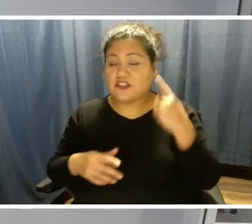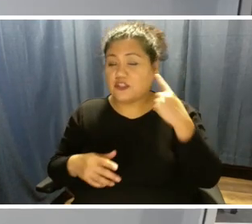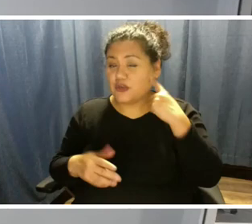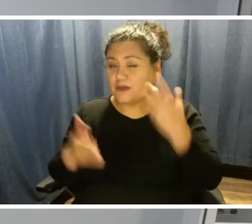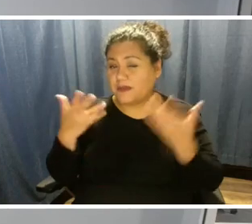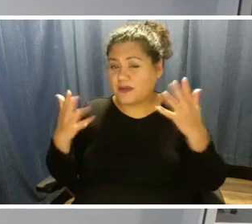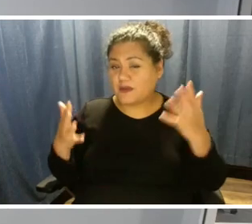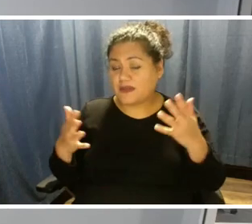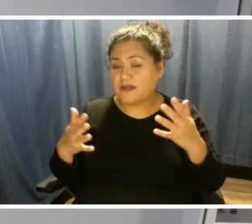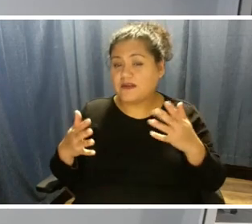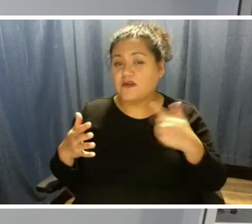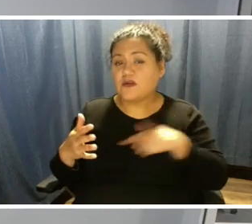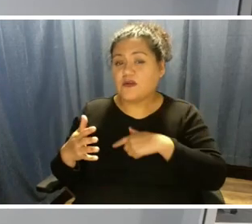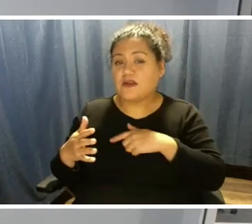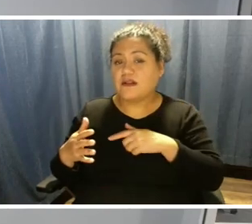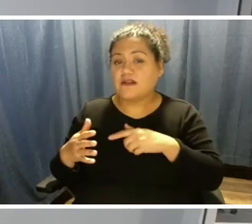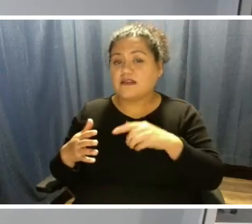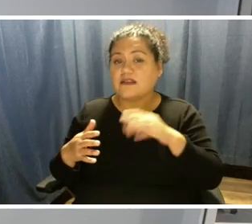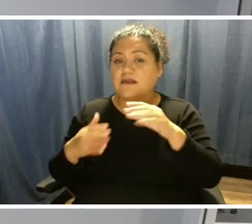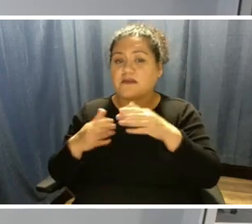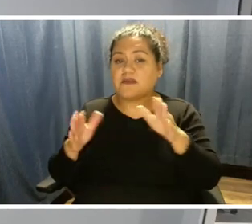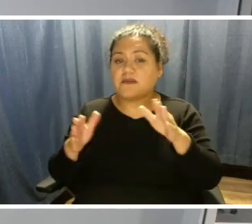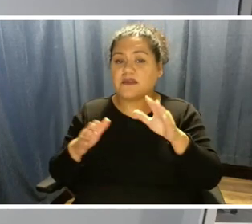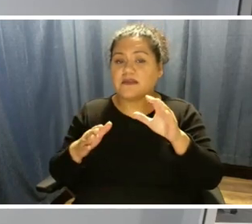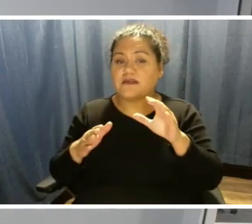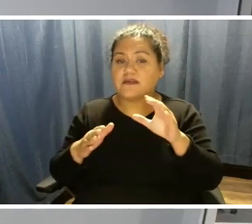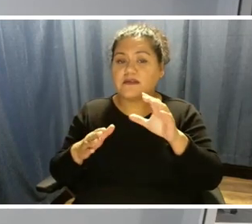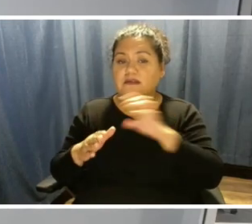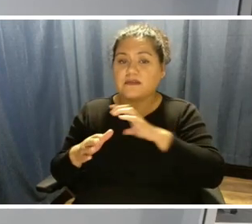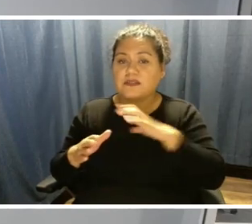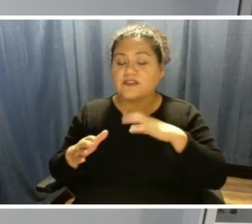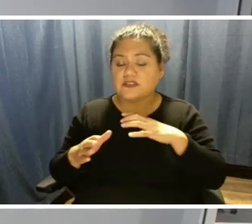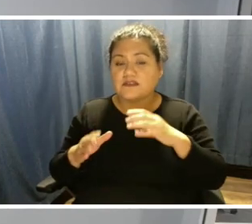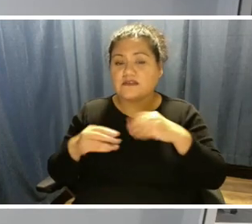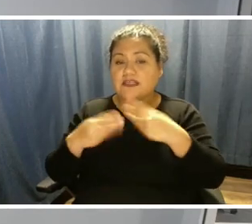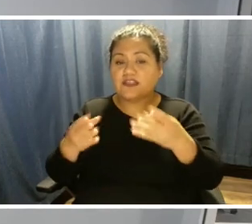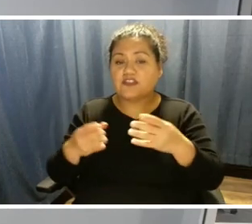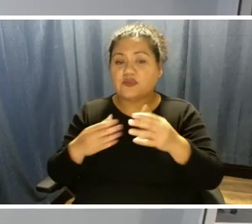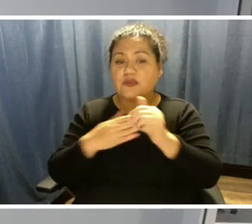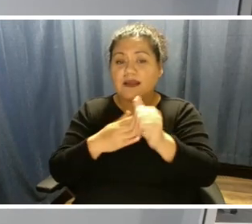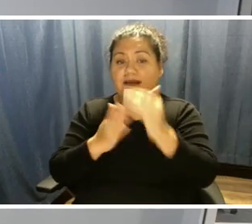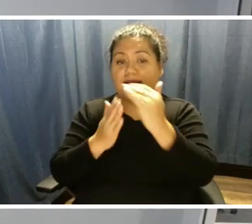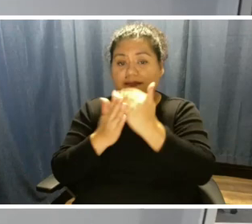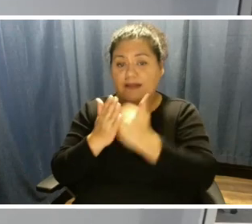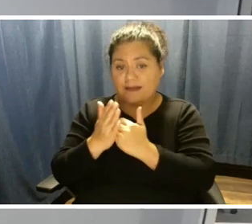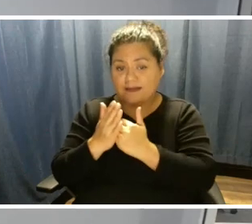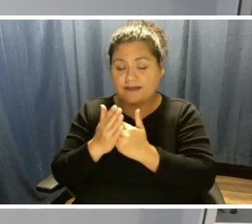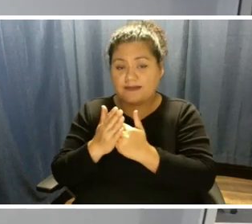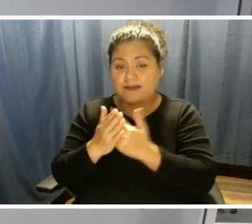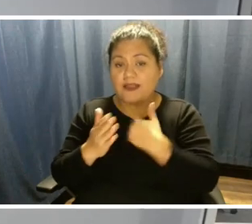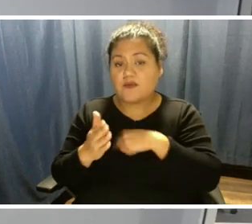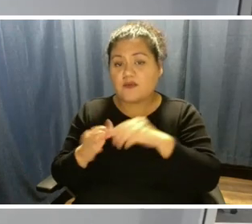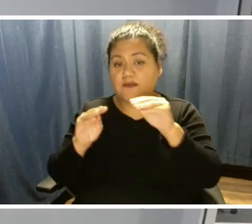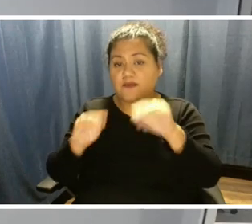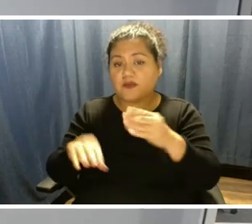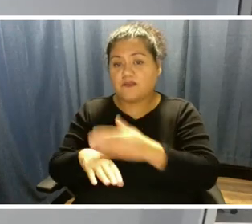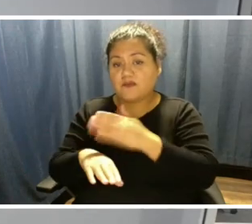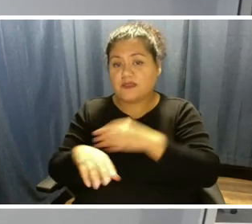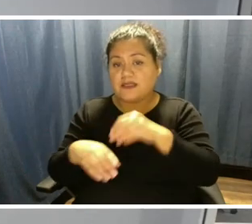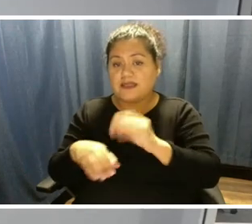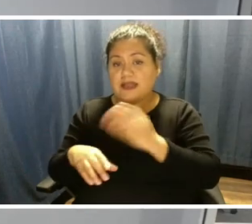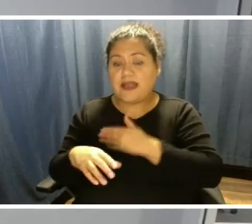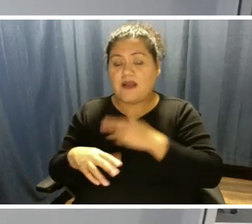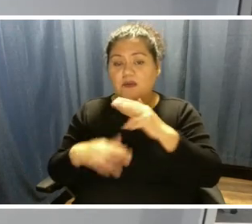issued guidelines for weatherization standards. And we've put improvements in place in our facilities